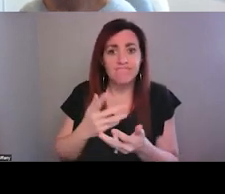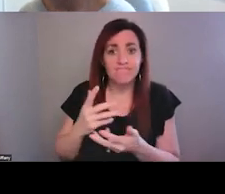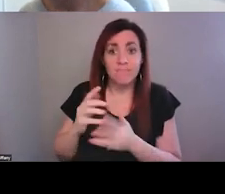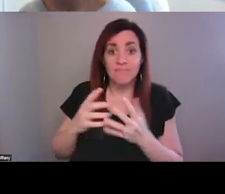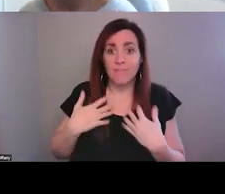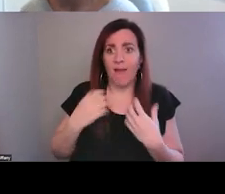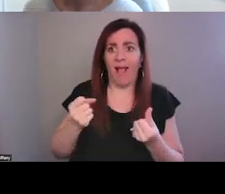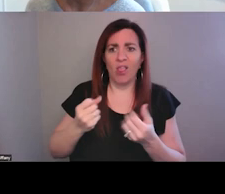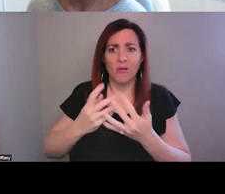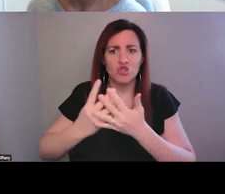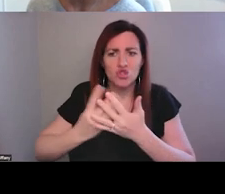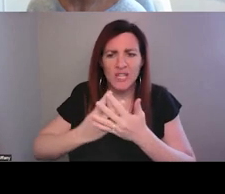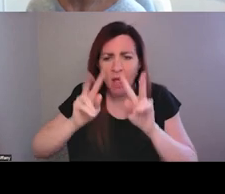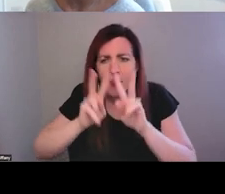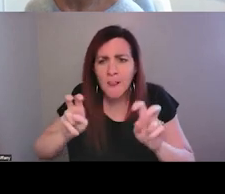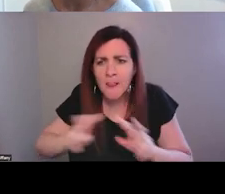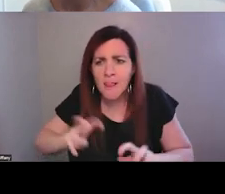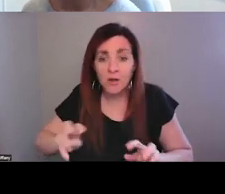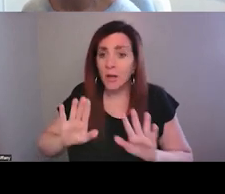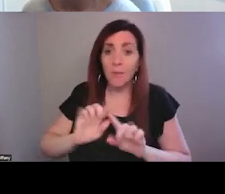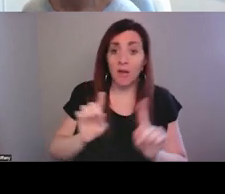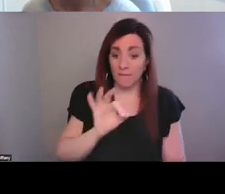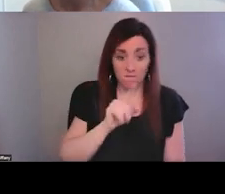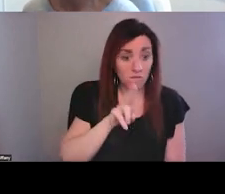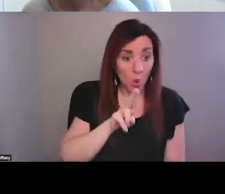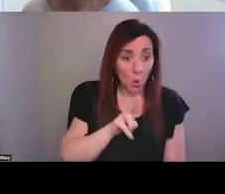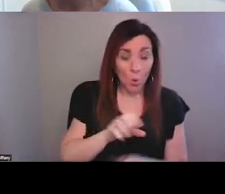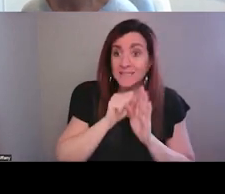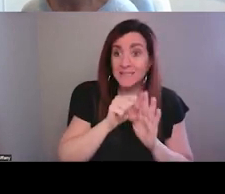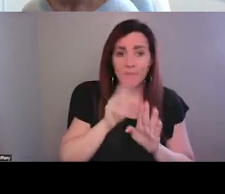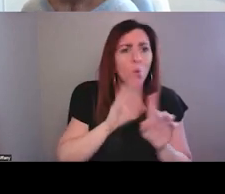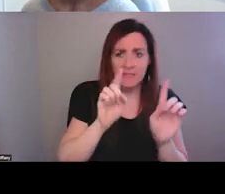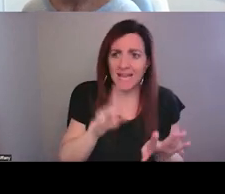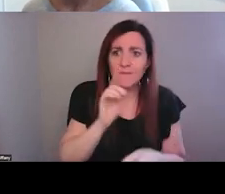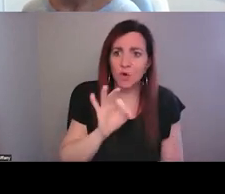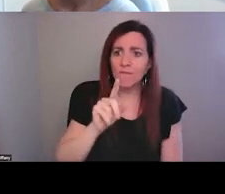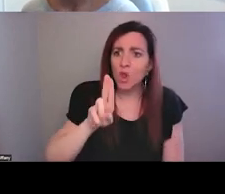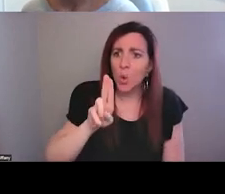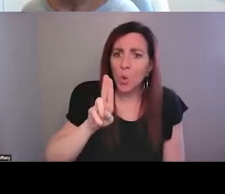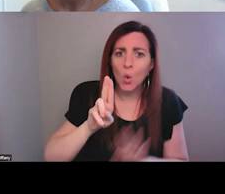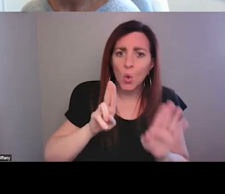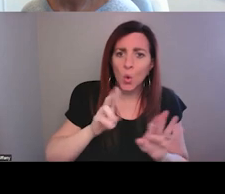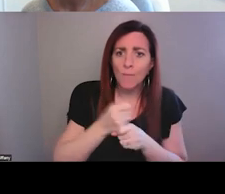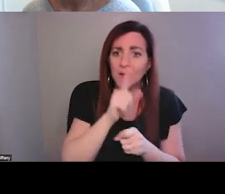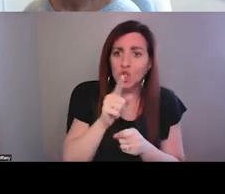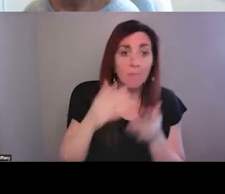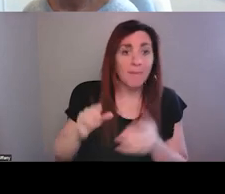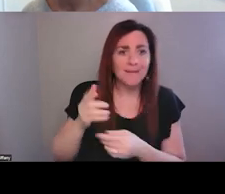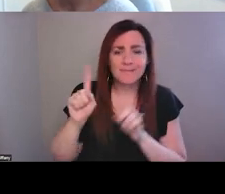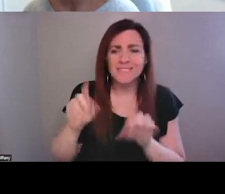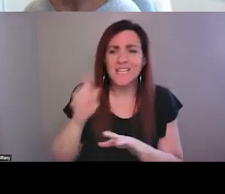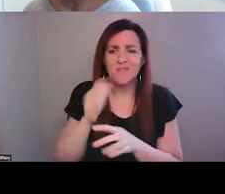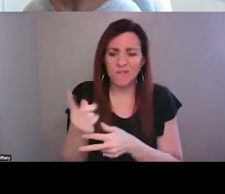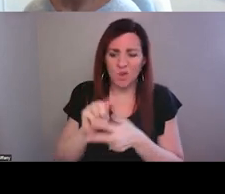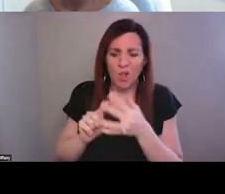screening, so to speak, but they're addressing, you're showing up with flu symptoms. They're going to test you for flu, make sure, you know, they may test you for a couple of other different